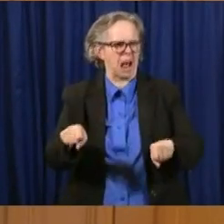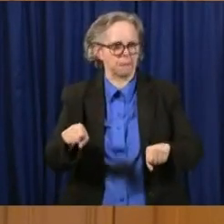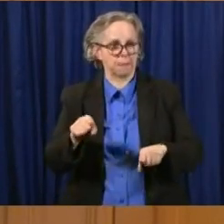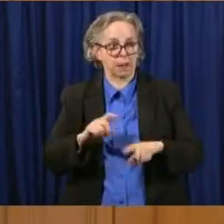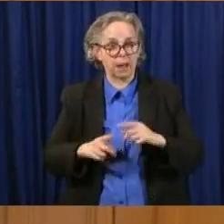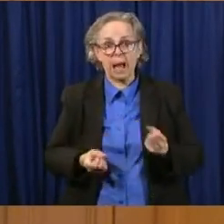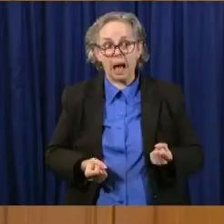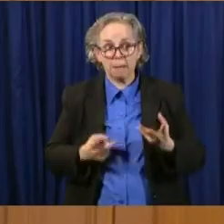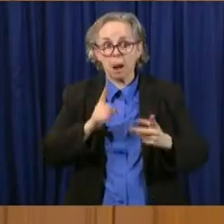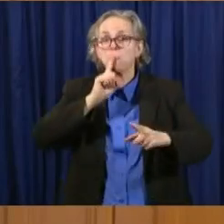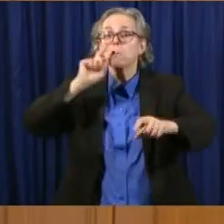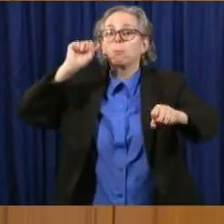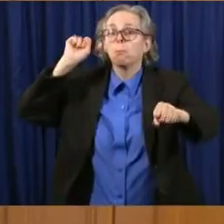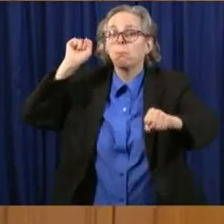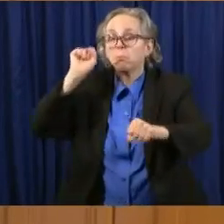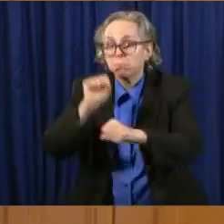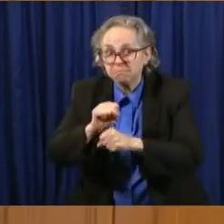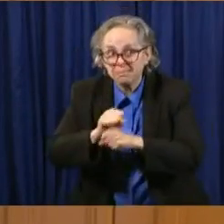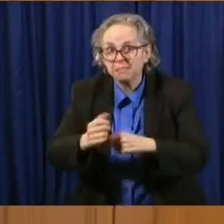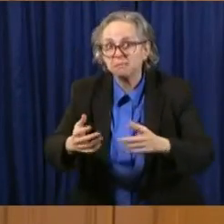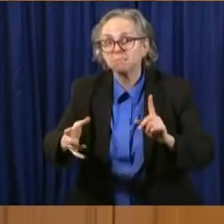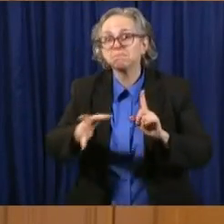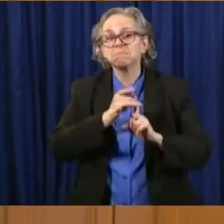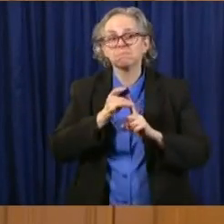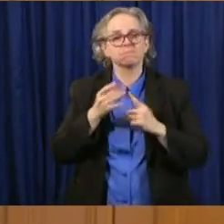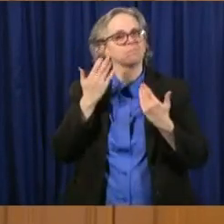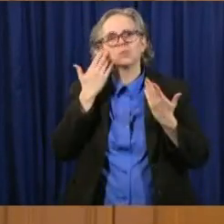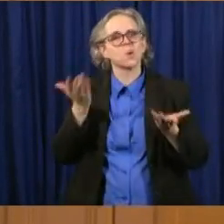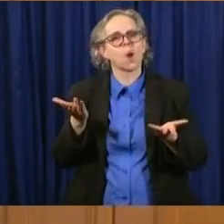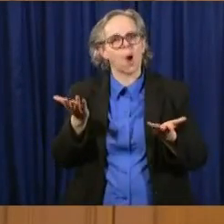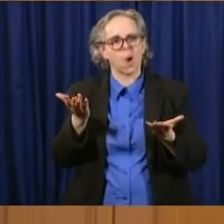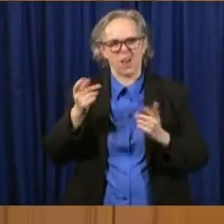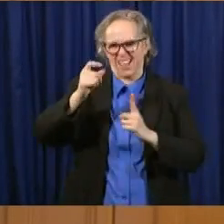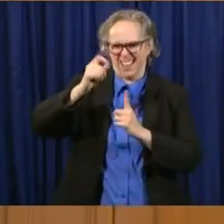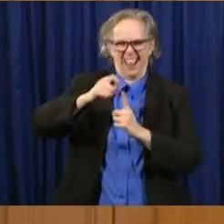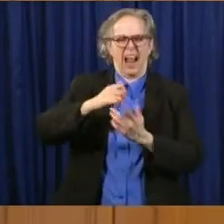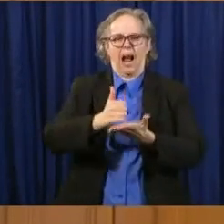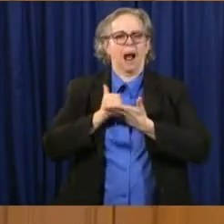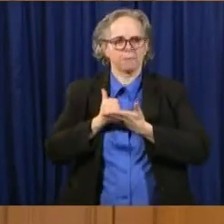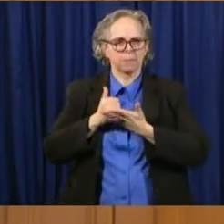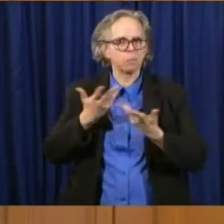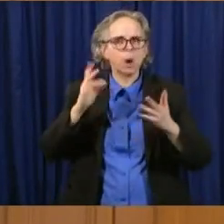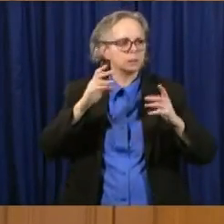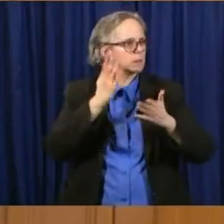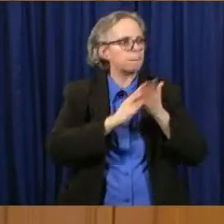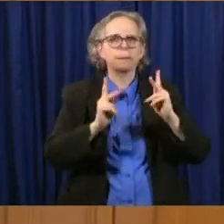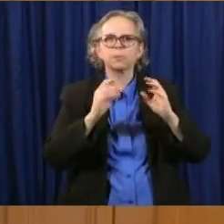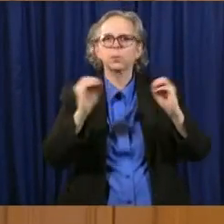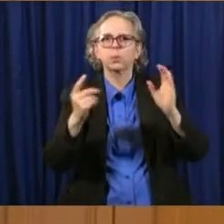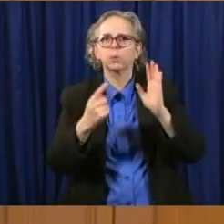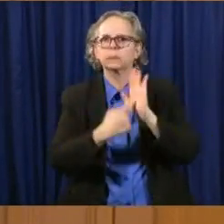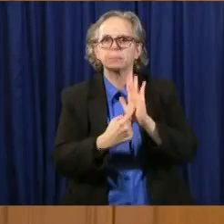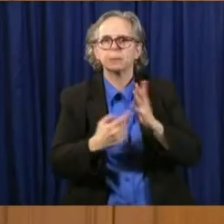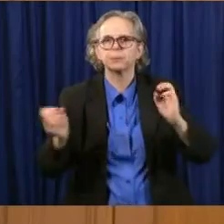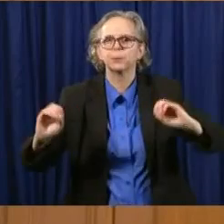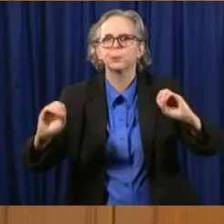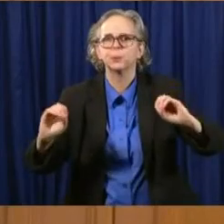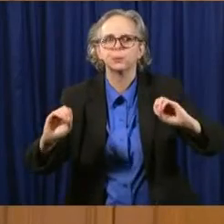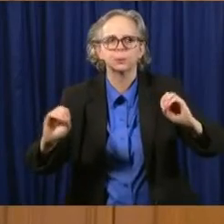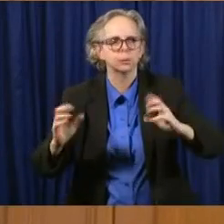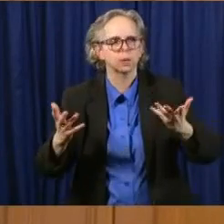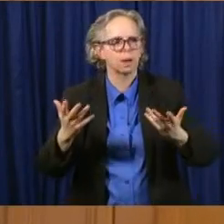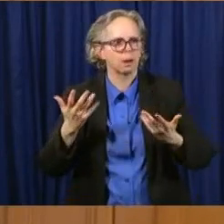have had it, already had it, many of whom have been asymptomatic, many who have had it. We just don't know about them.